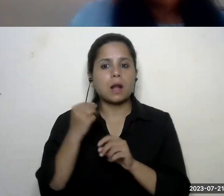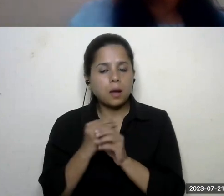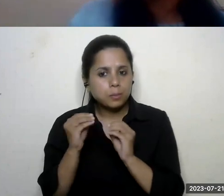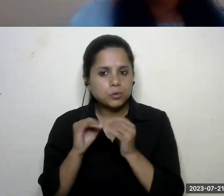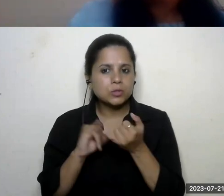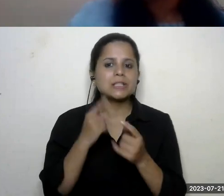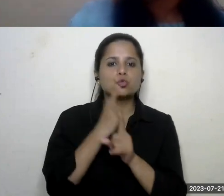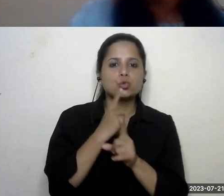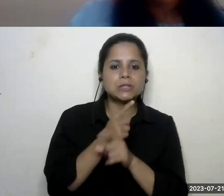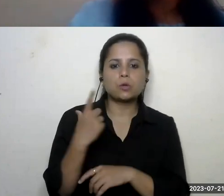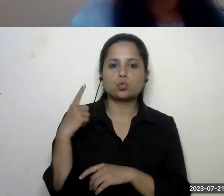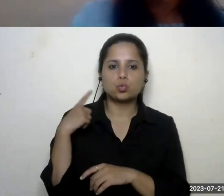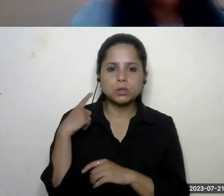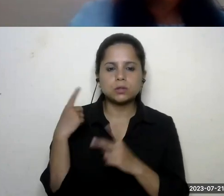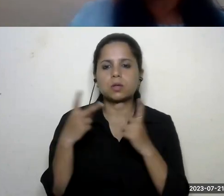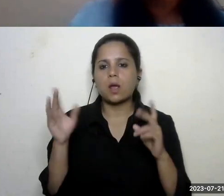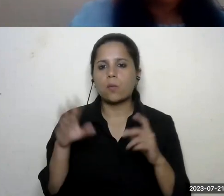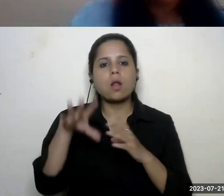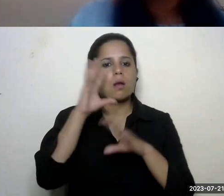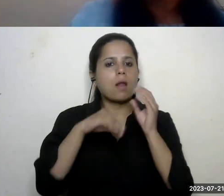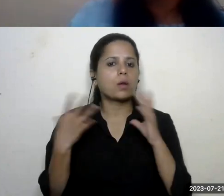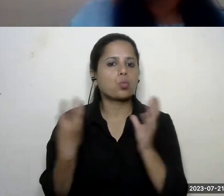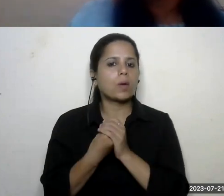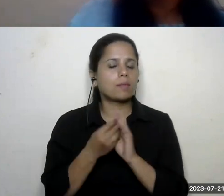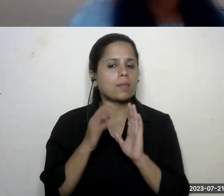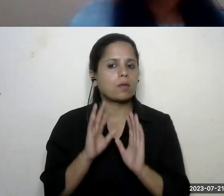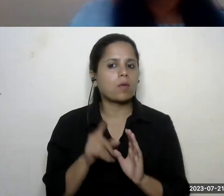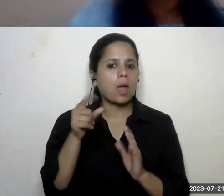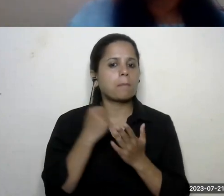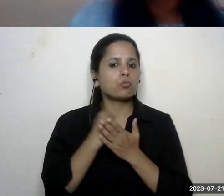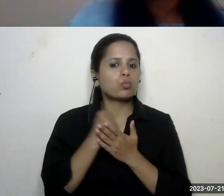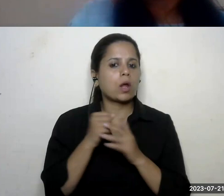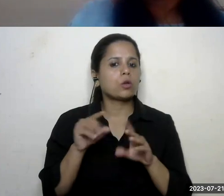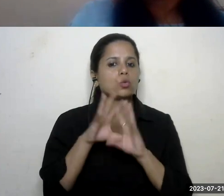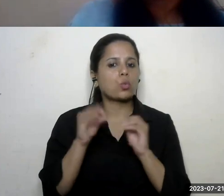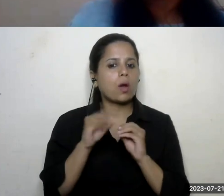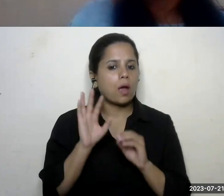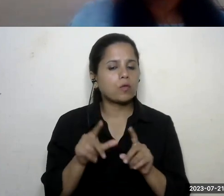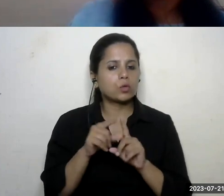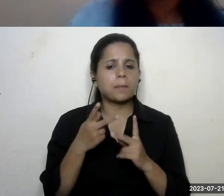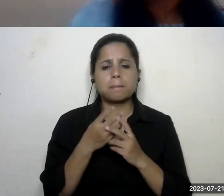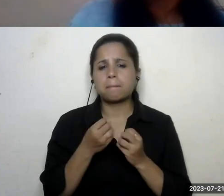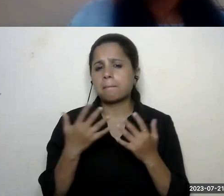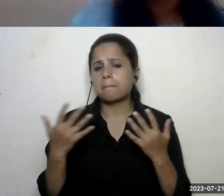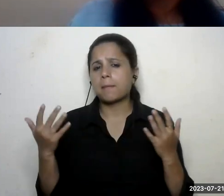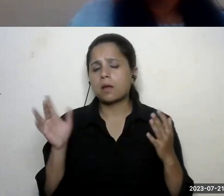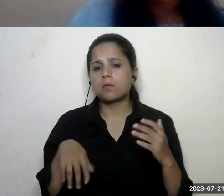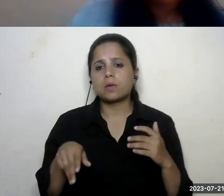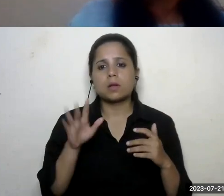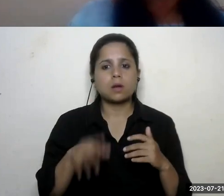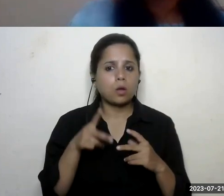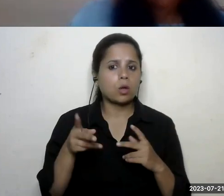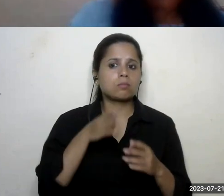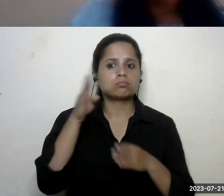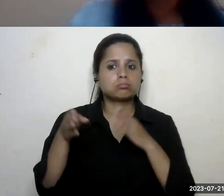and leadership clubs with the learners and uh they are practicing all these many of these things they are going on drives they